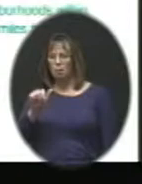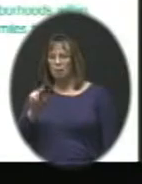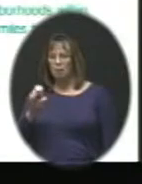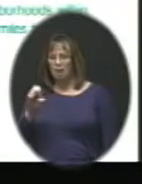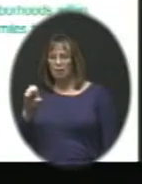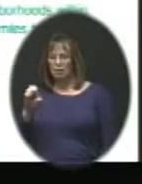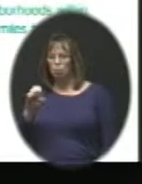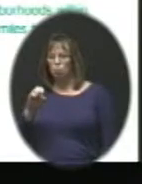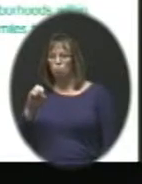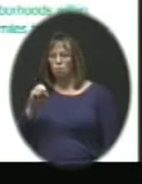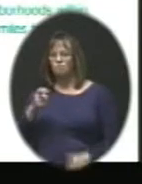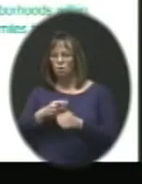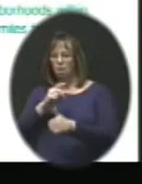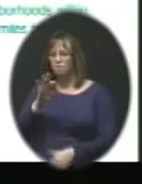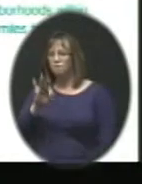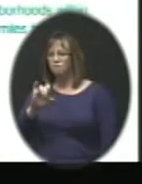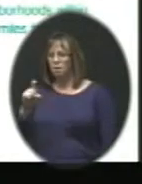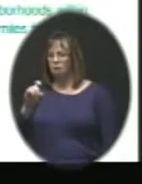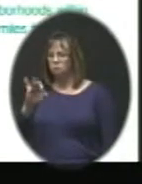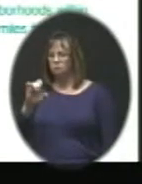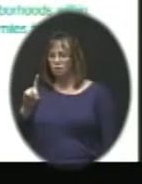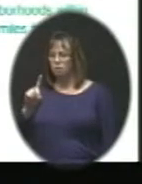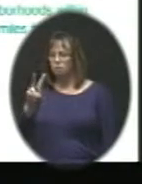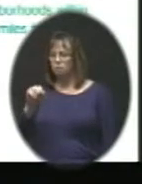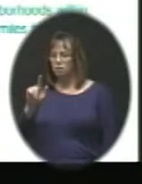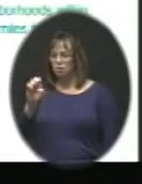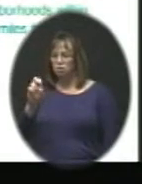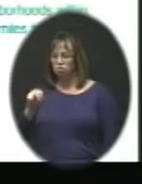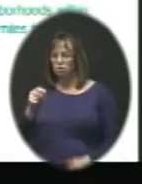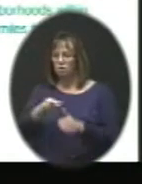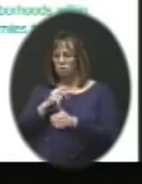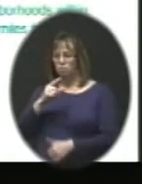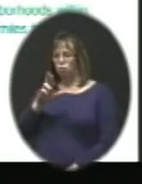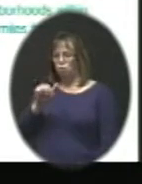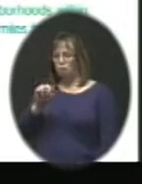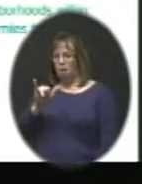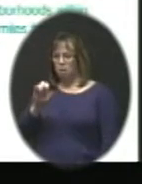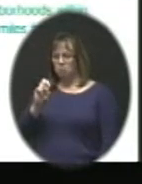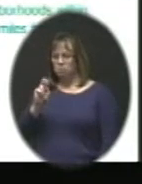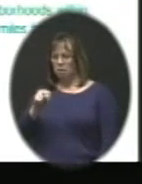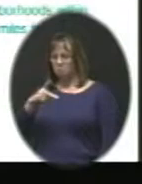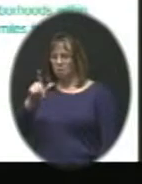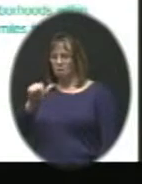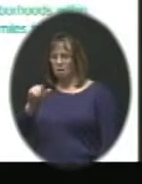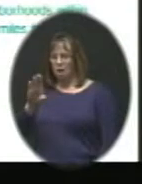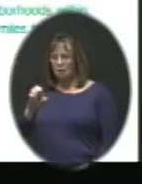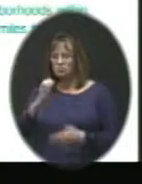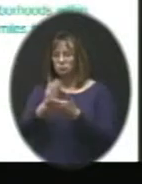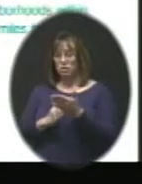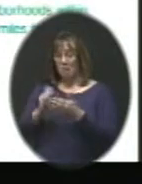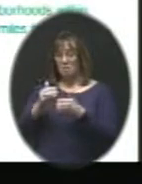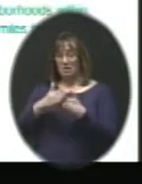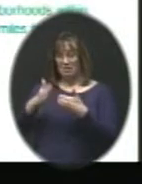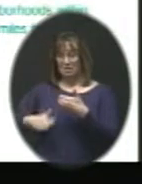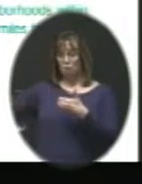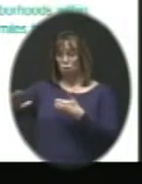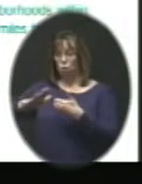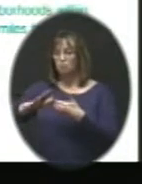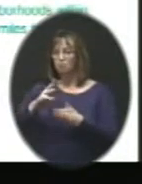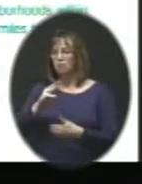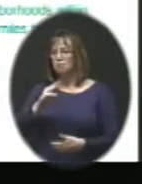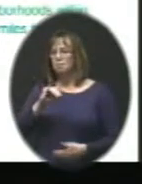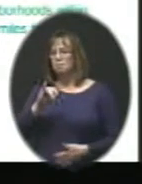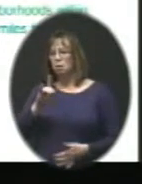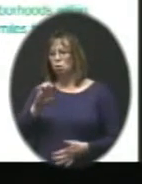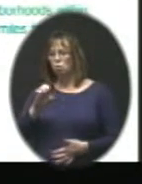Foxfield Village, from Grayson Place, from that triangle area. So for some of these impacted neighborhoods, in fact, Millbrook